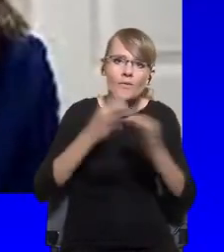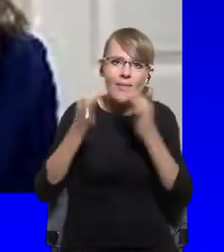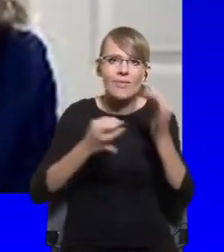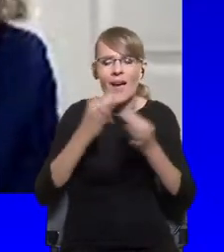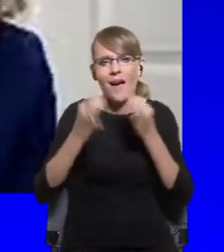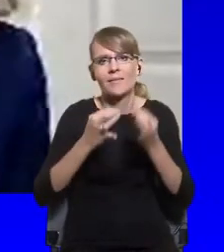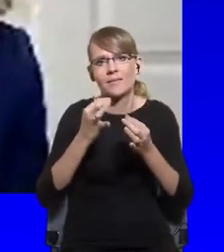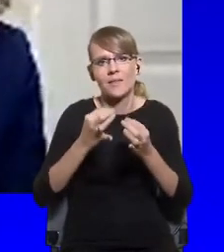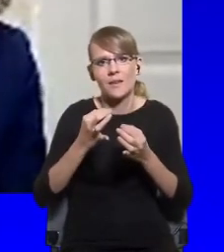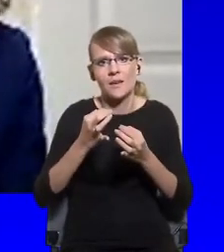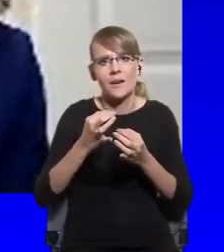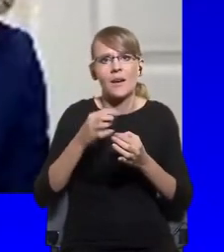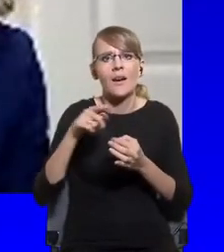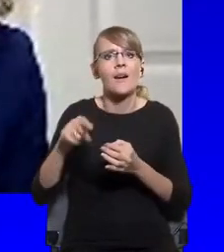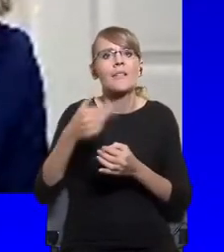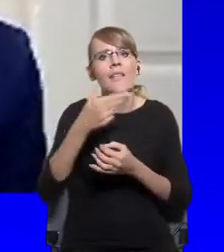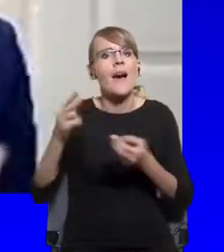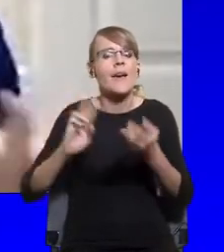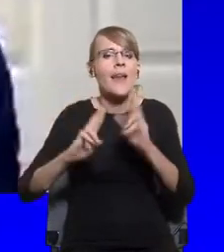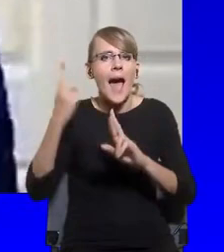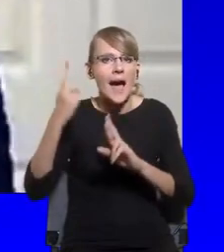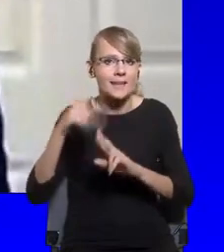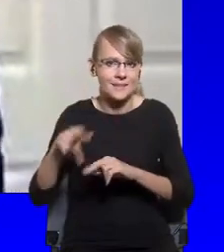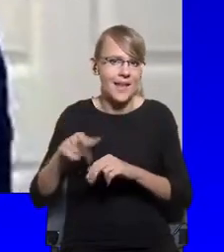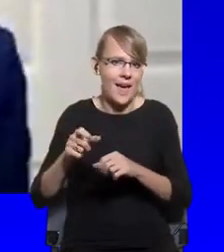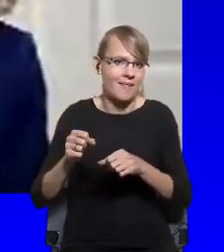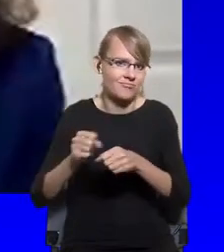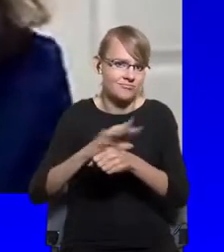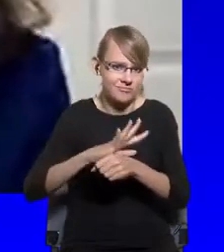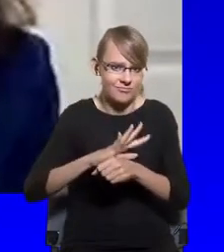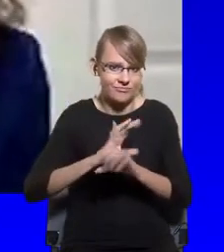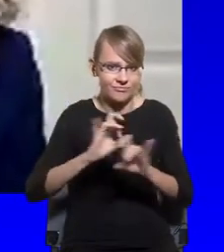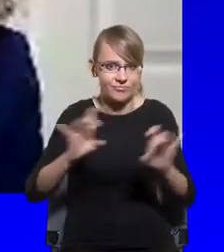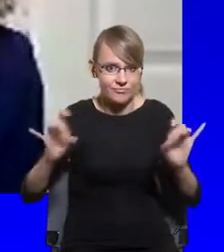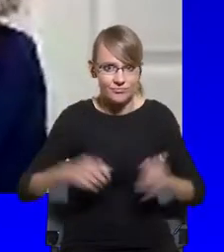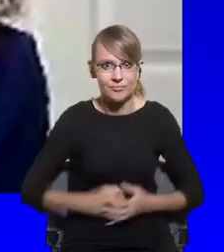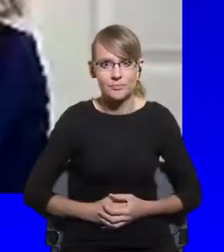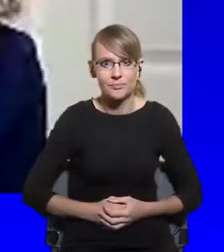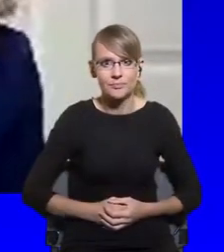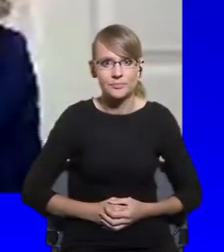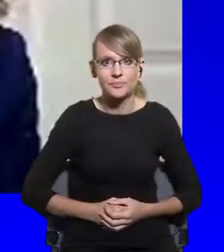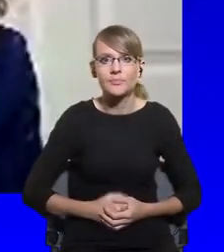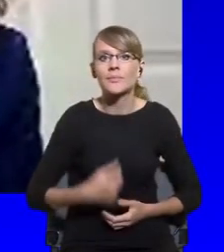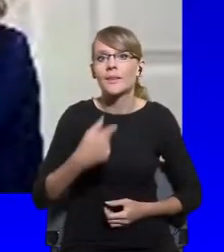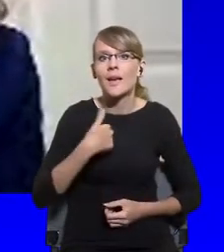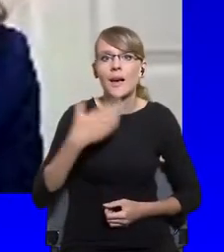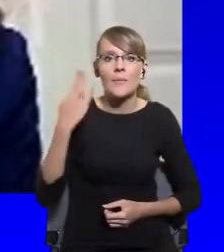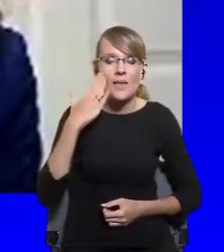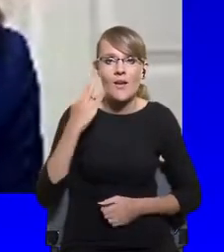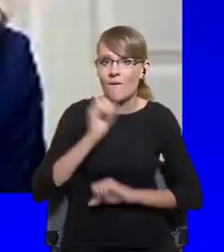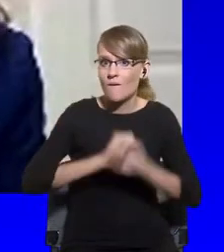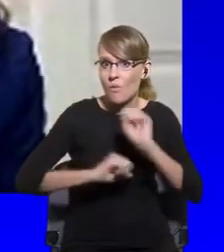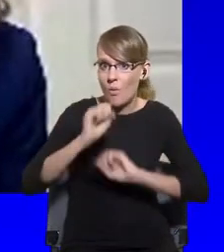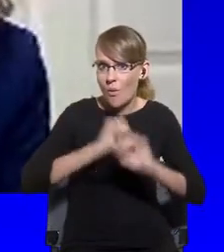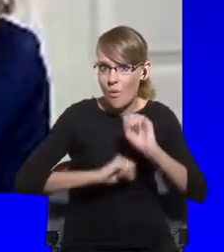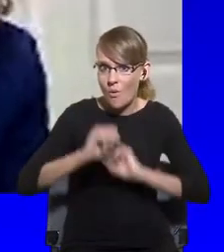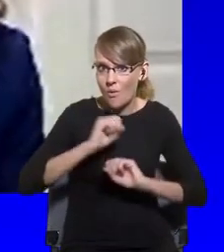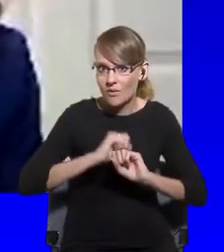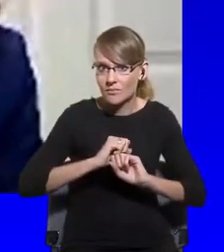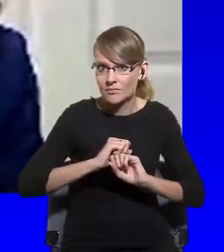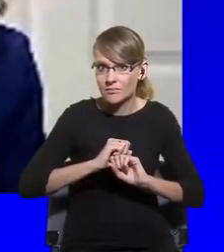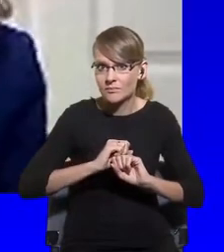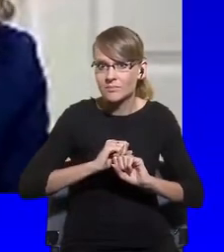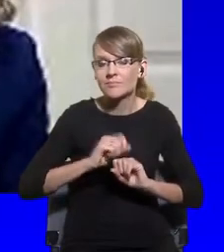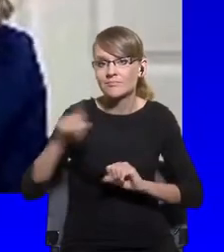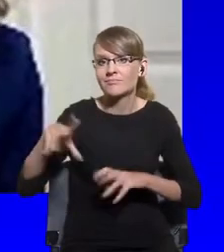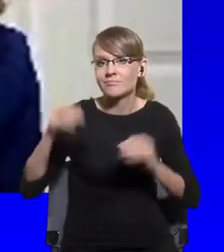however, I have to say that, well, I'm based in Italy, as you said at the beginning. And, well,